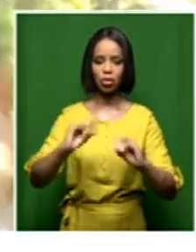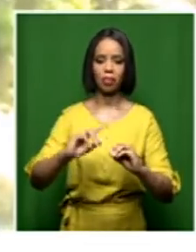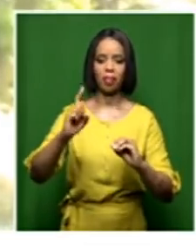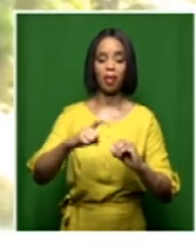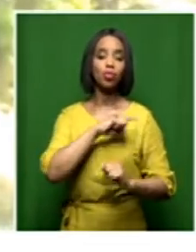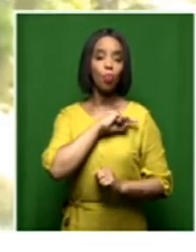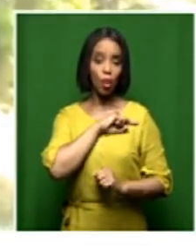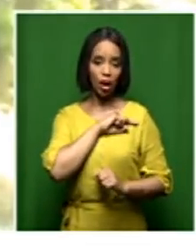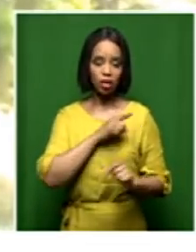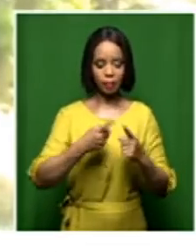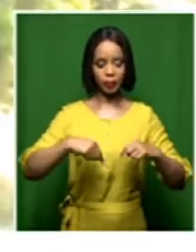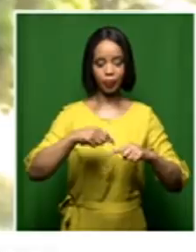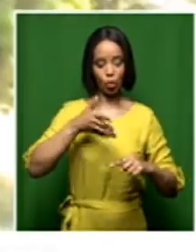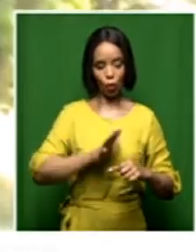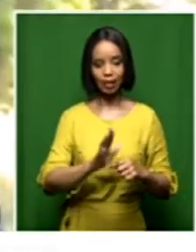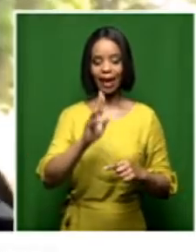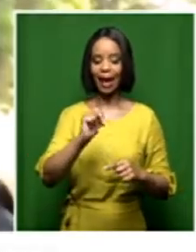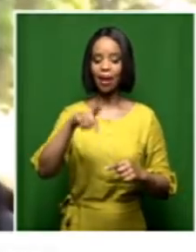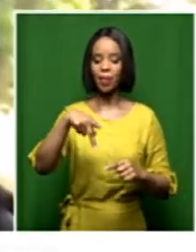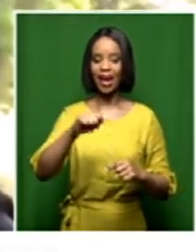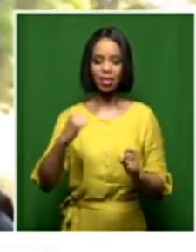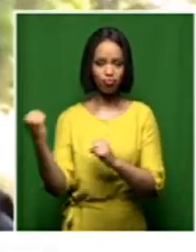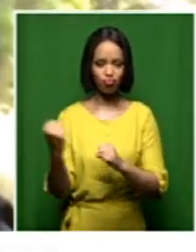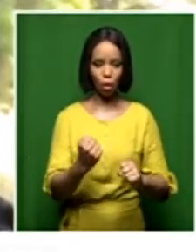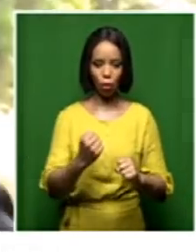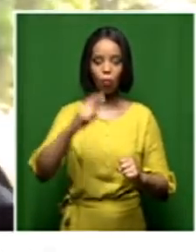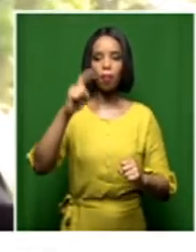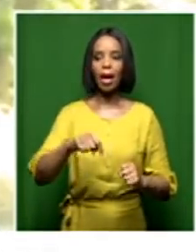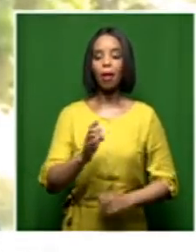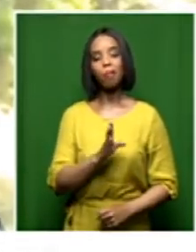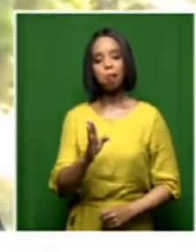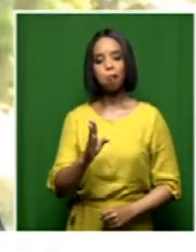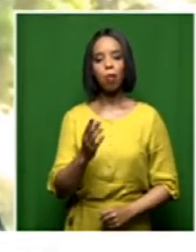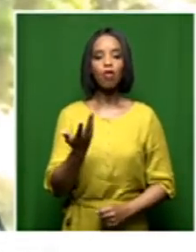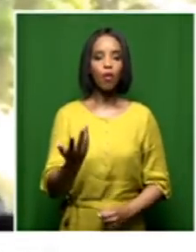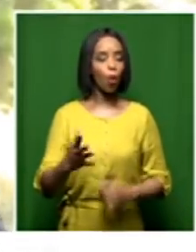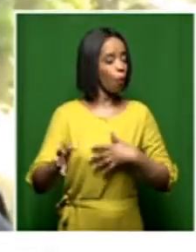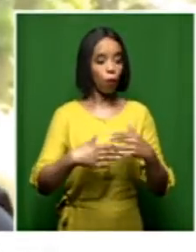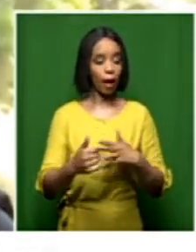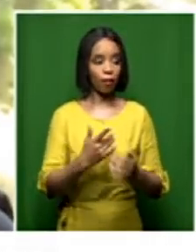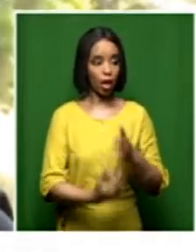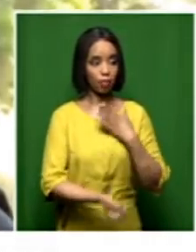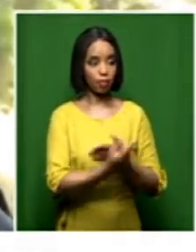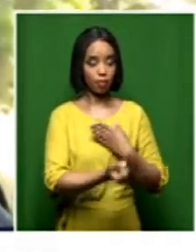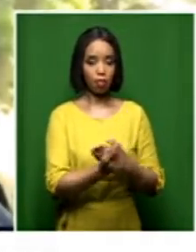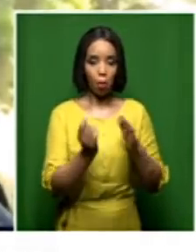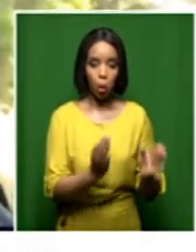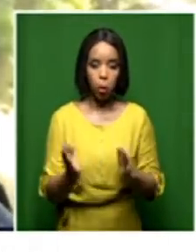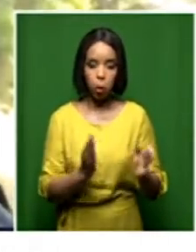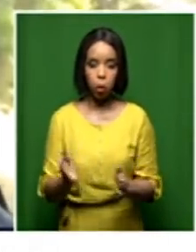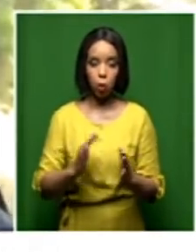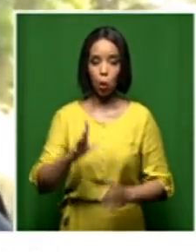that attends to this ever-increasing level of organized crime. You would have read in the weekend